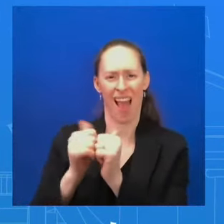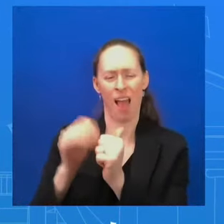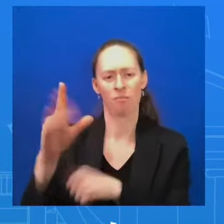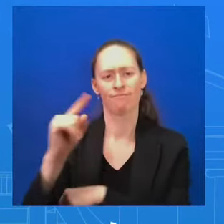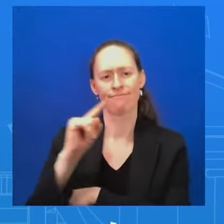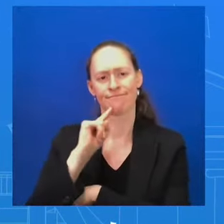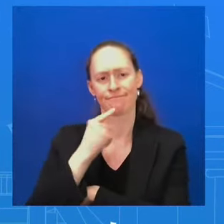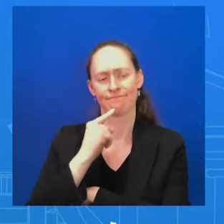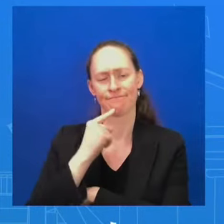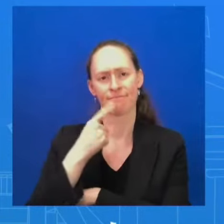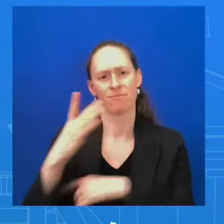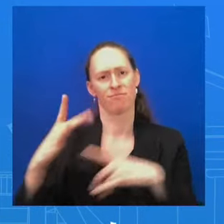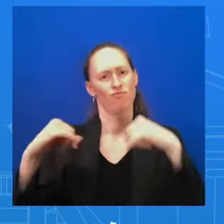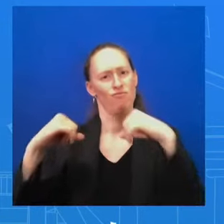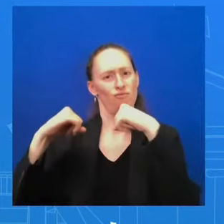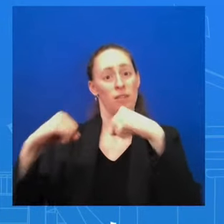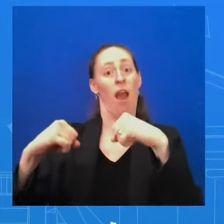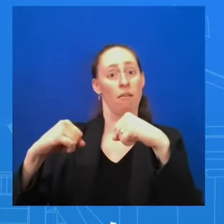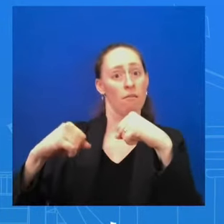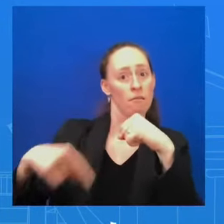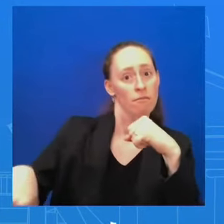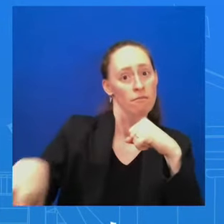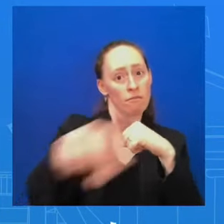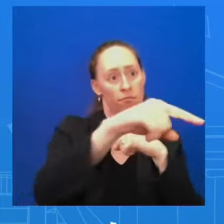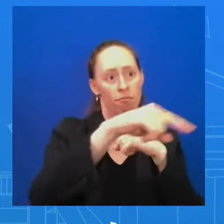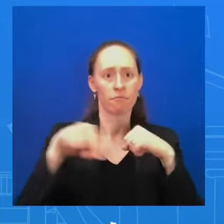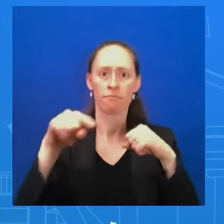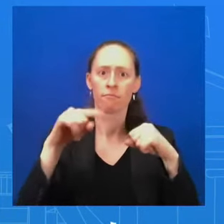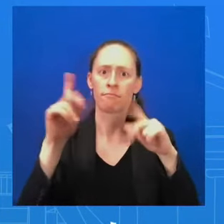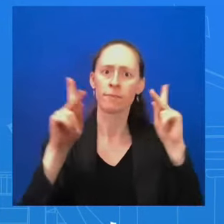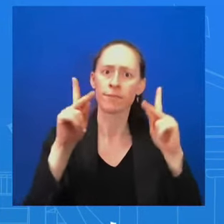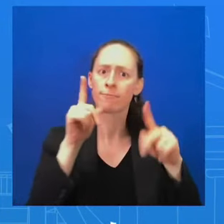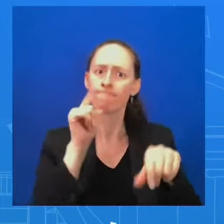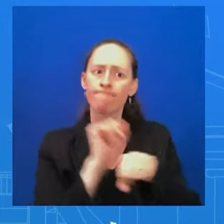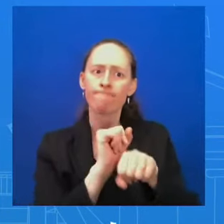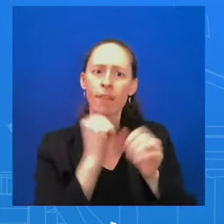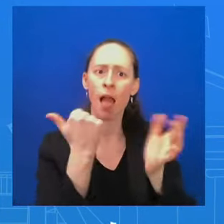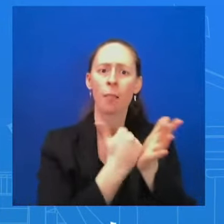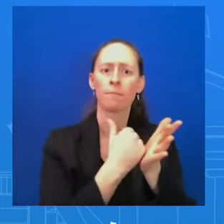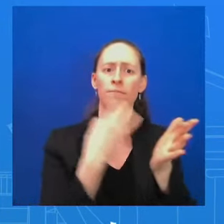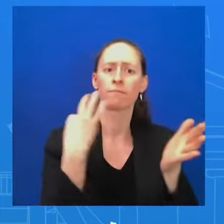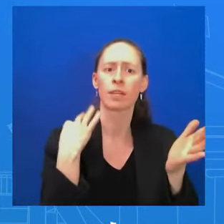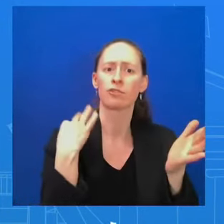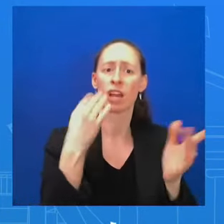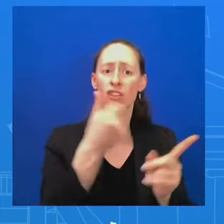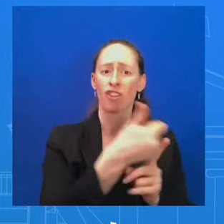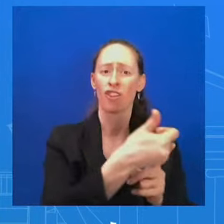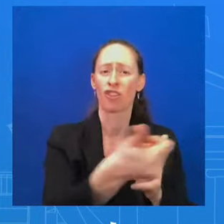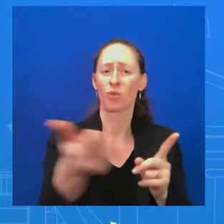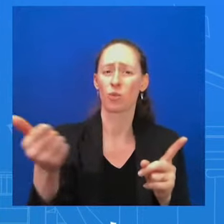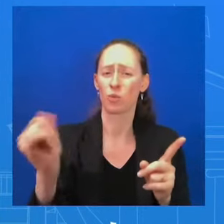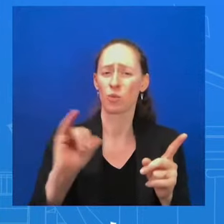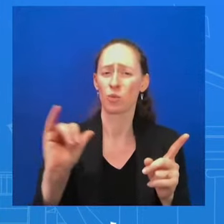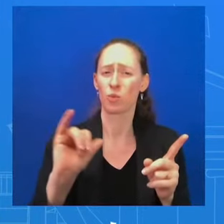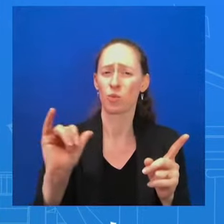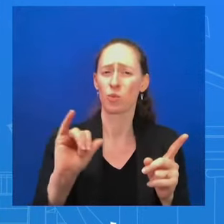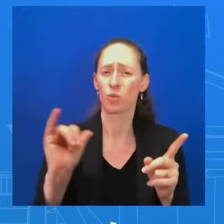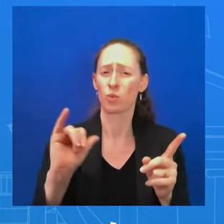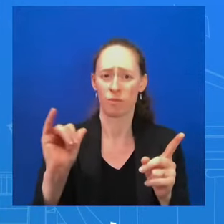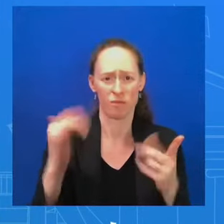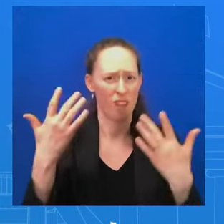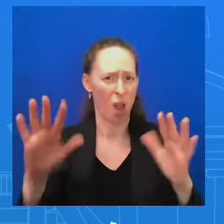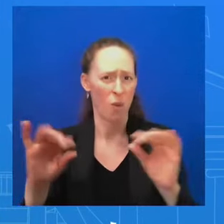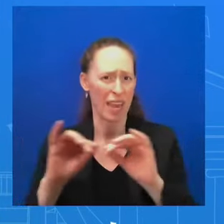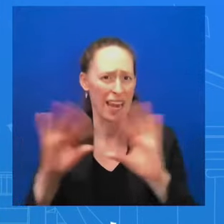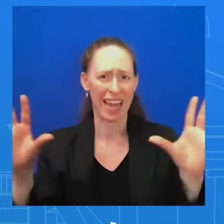civilians, innocent civilians. And that conversation has been happening for some time. And so on protecting